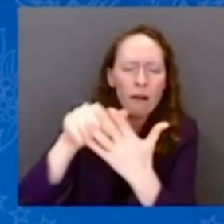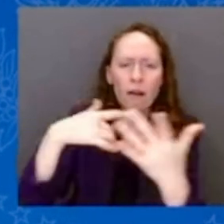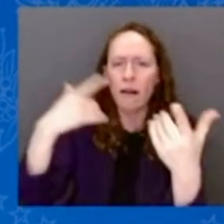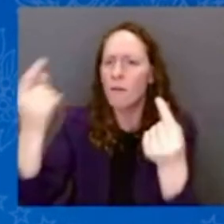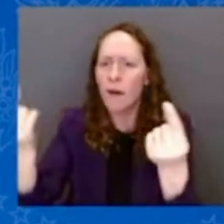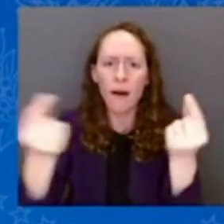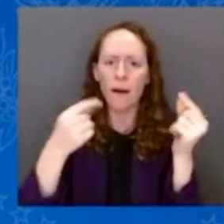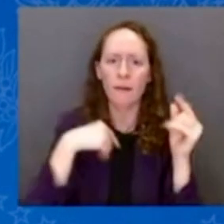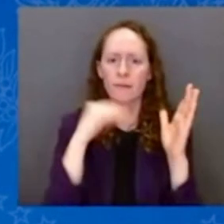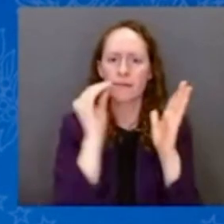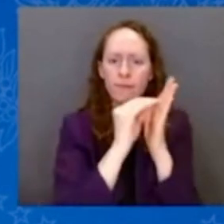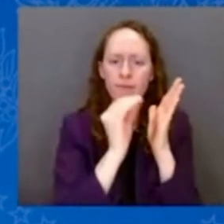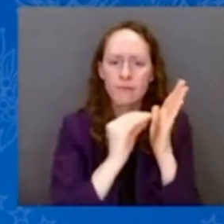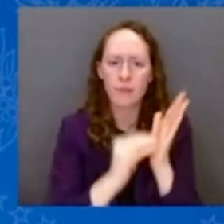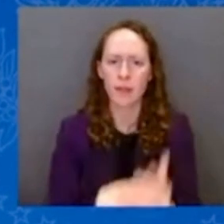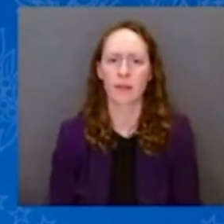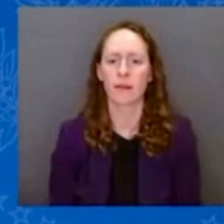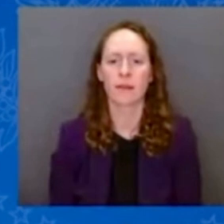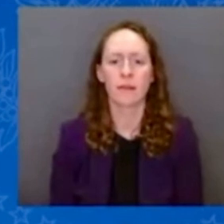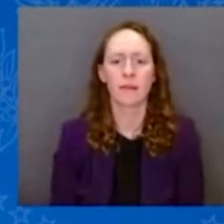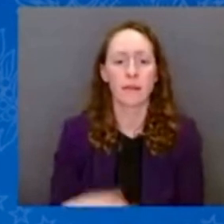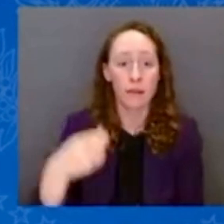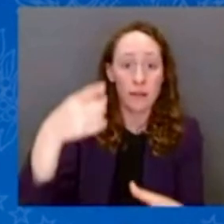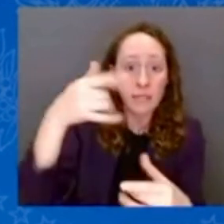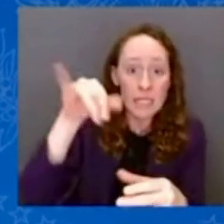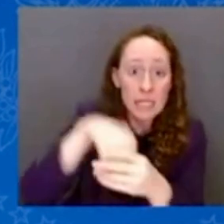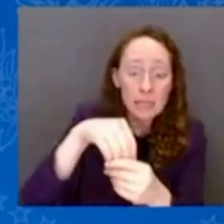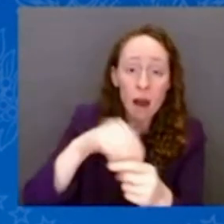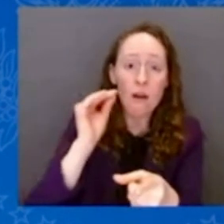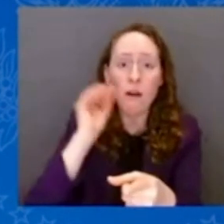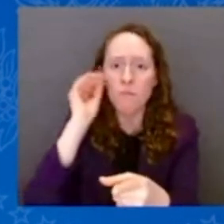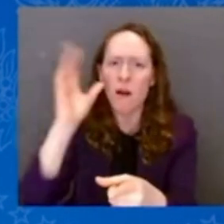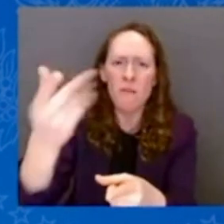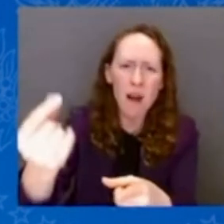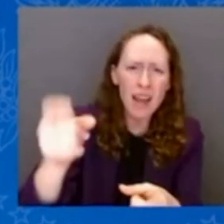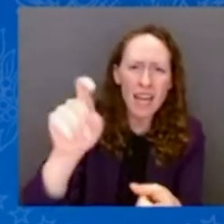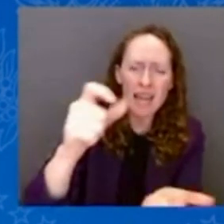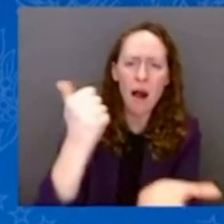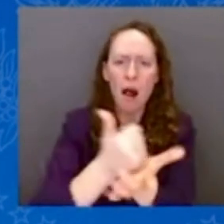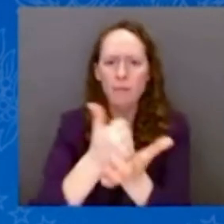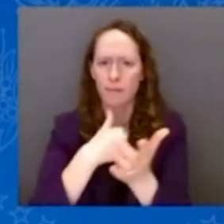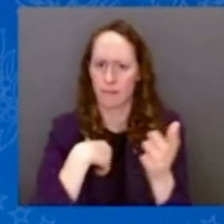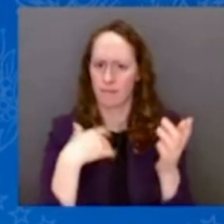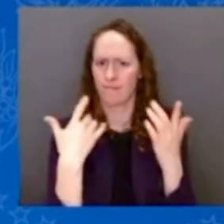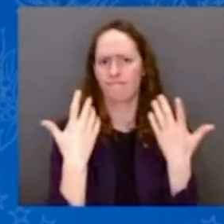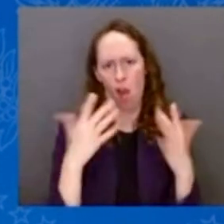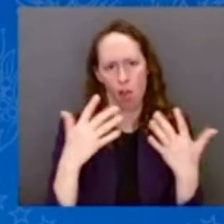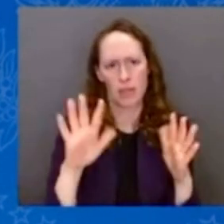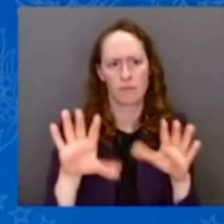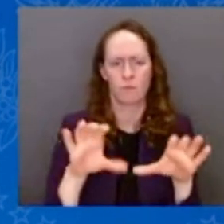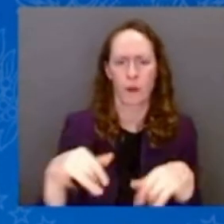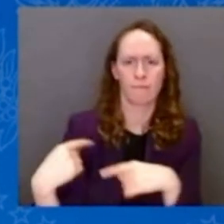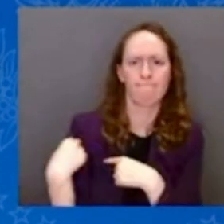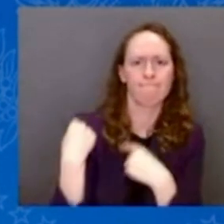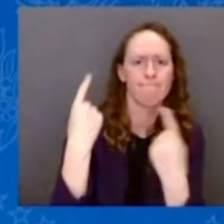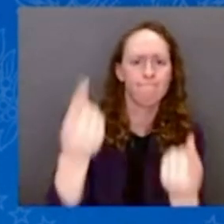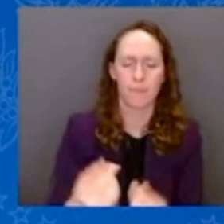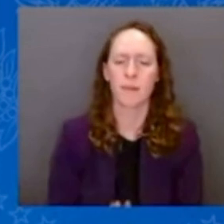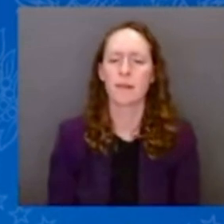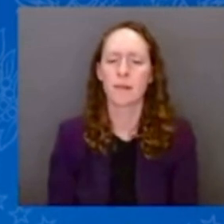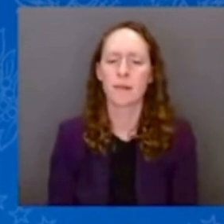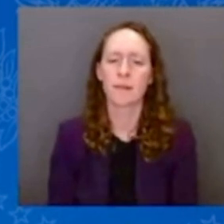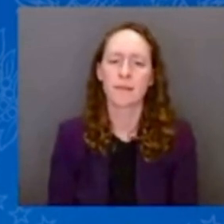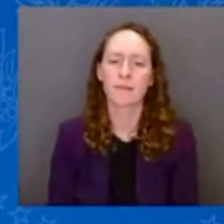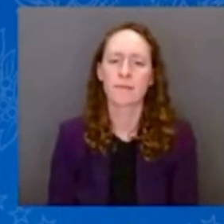make it easy as possible. So on Monday, the FEMA Disaster Recovery Center will be opening four in four counties,